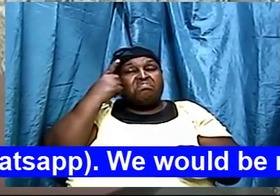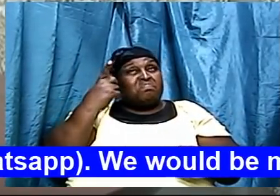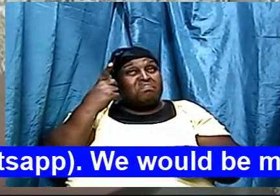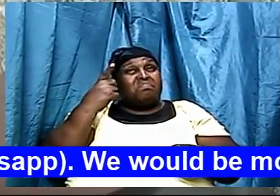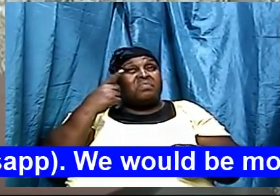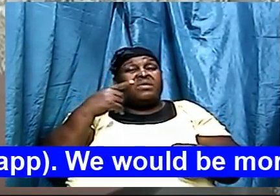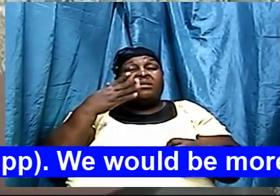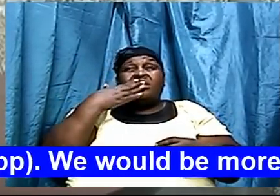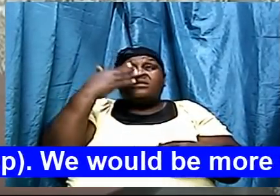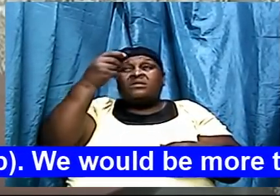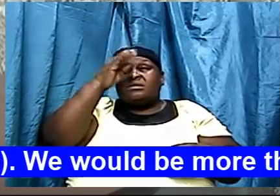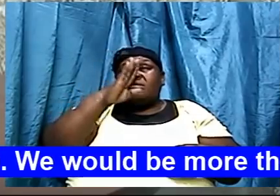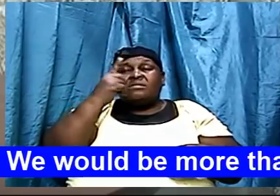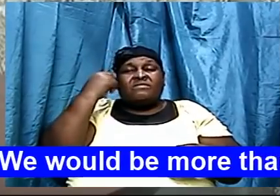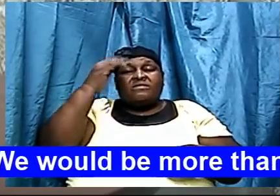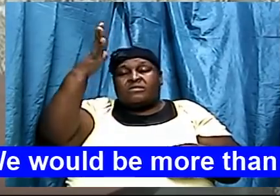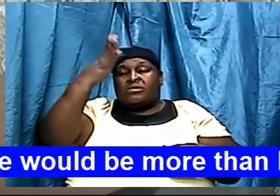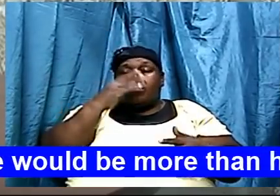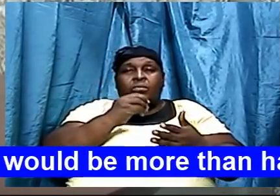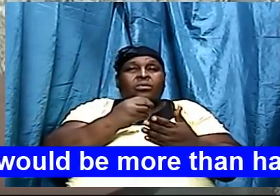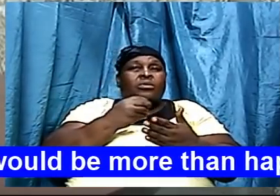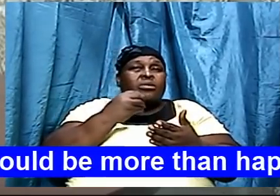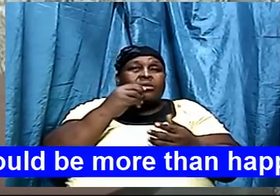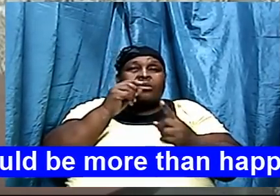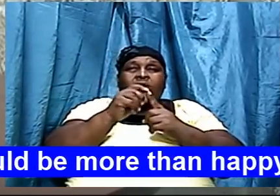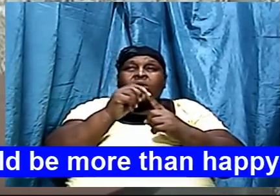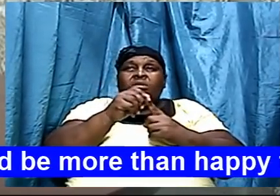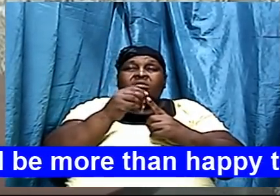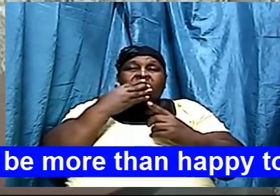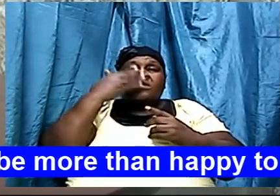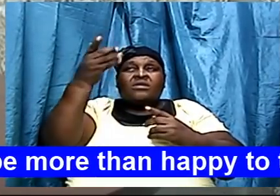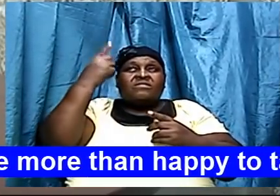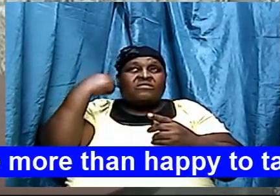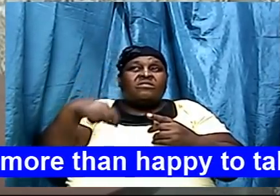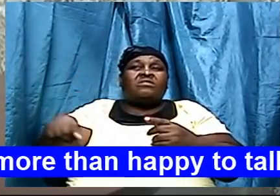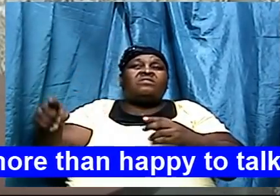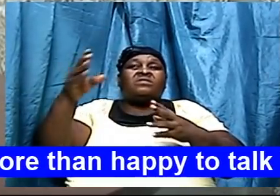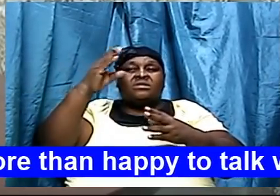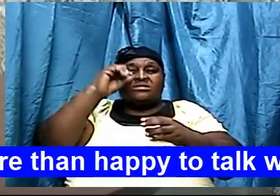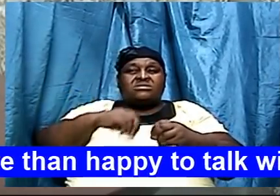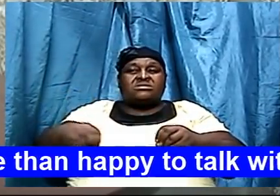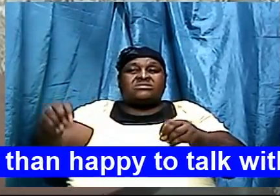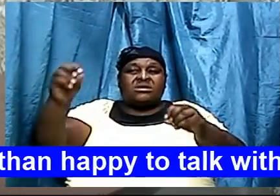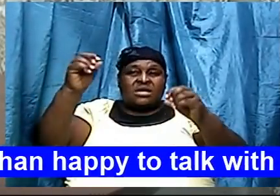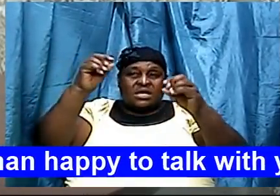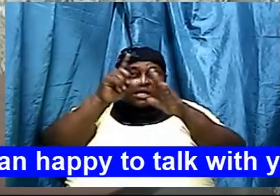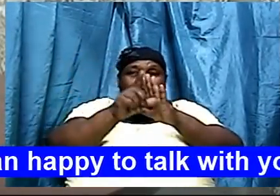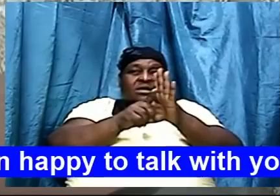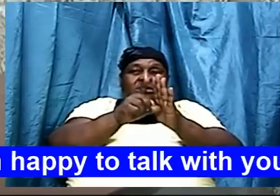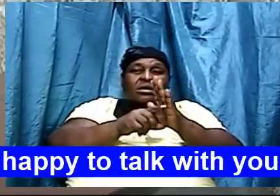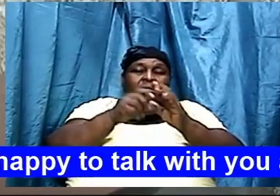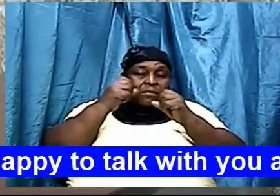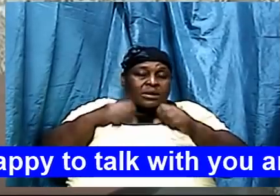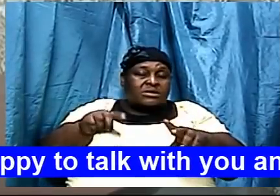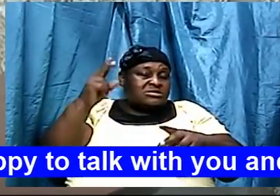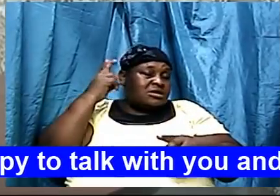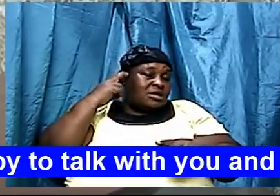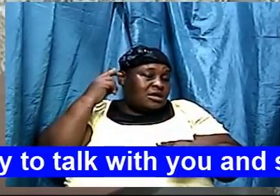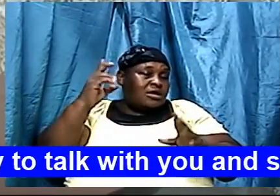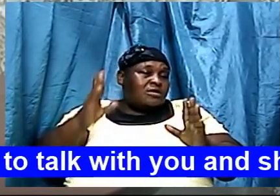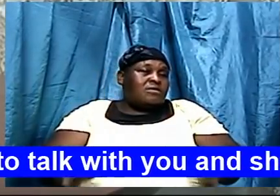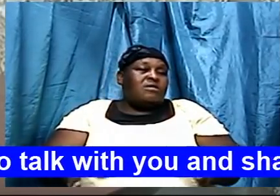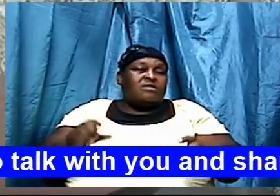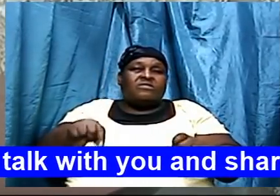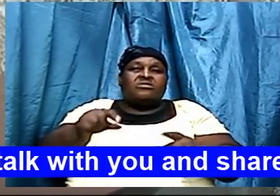you God for your word thank you Lord Jesus for this session bless the heroes of this world tonight